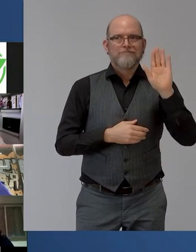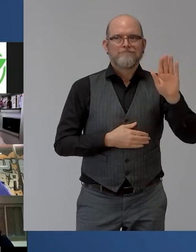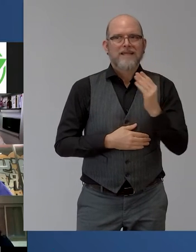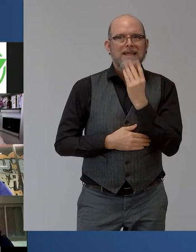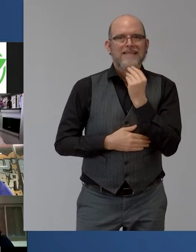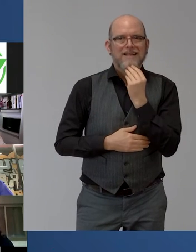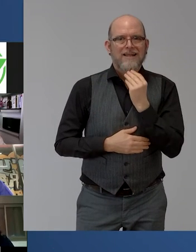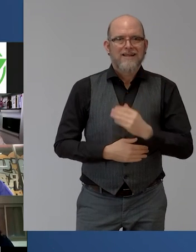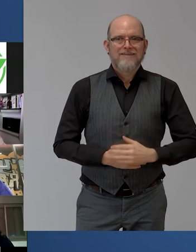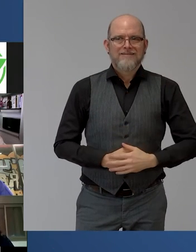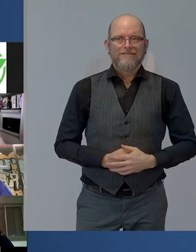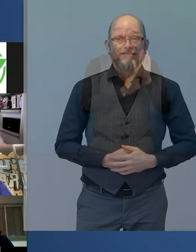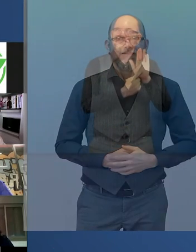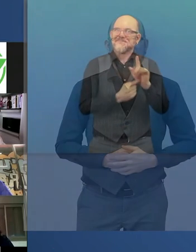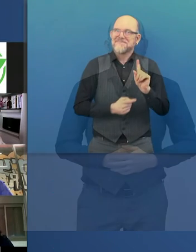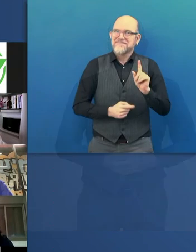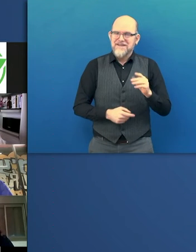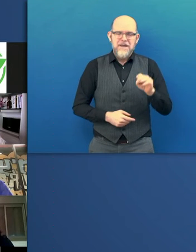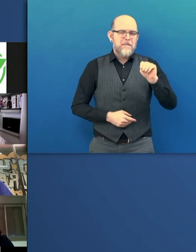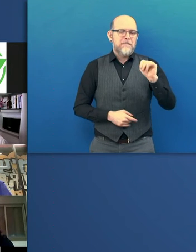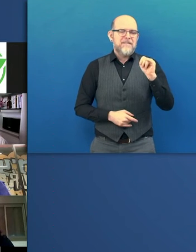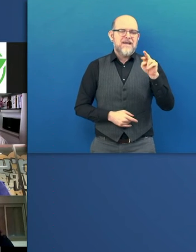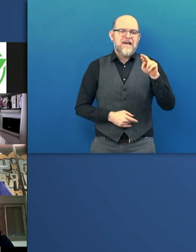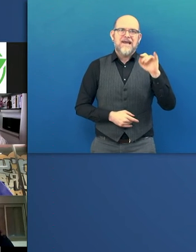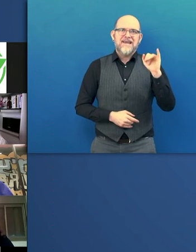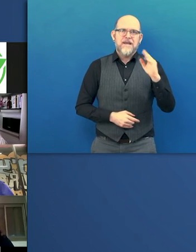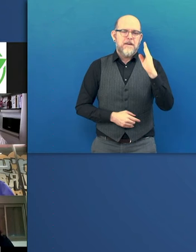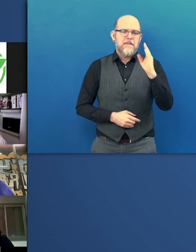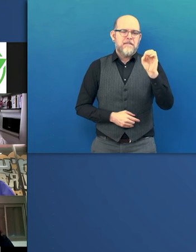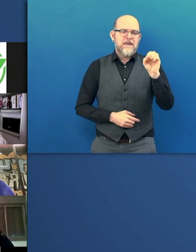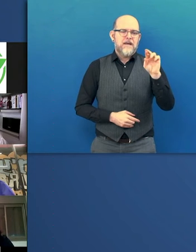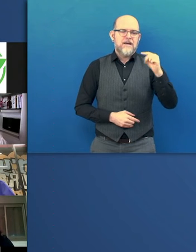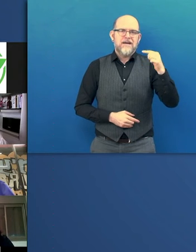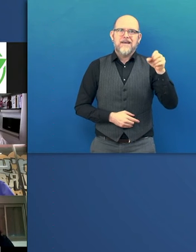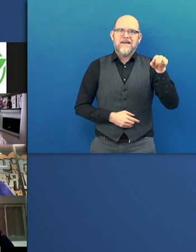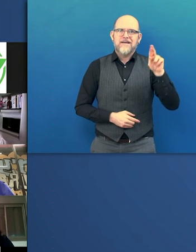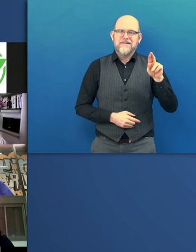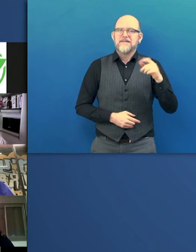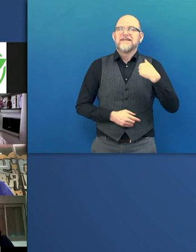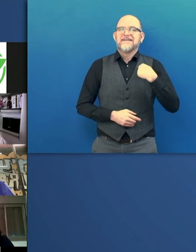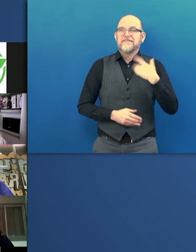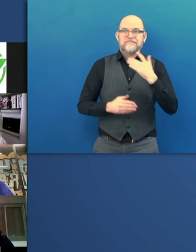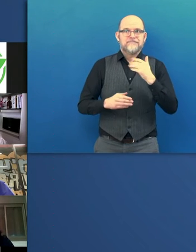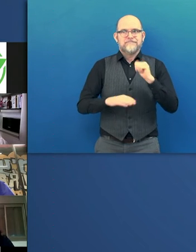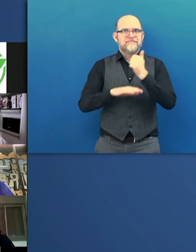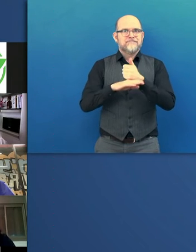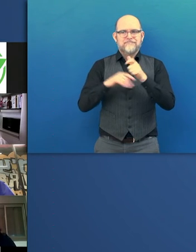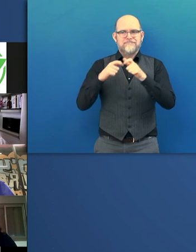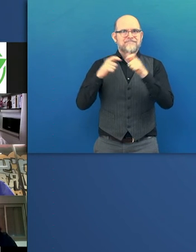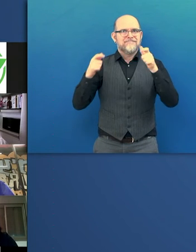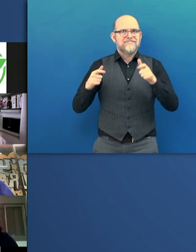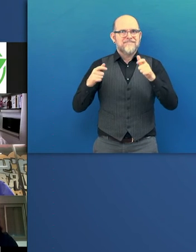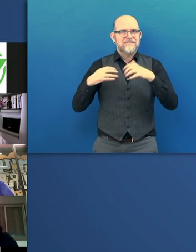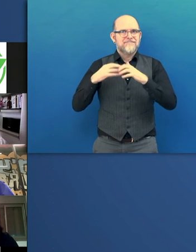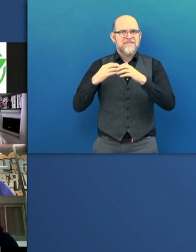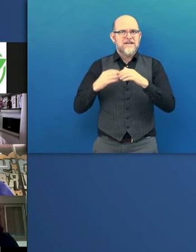So hi, everyone. I'd like to introduce, so my name is Miri Berger. I'm the CEO of Six Degrees. What we do is we found a way